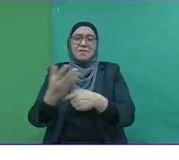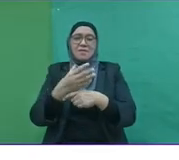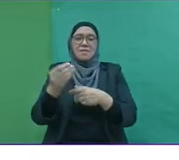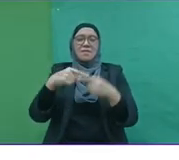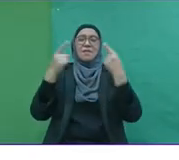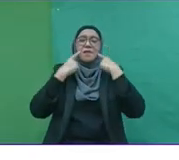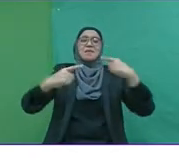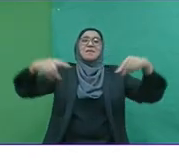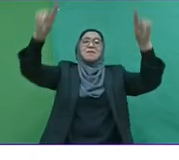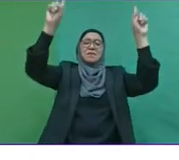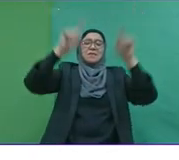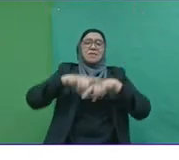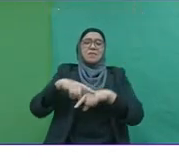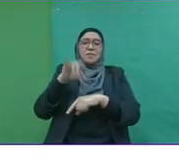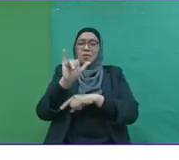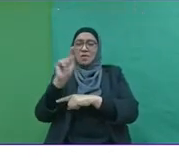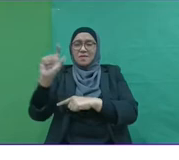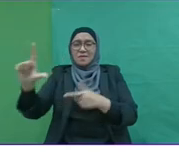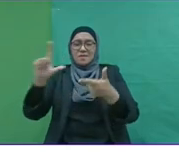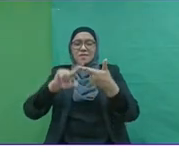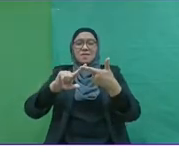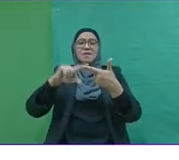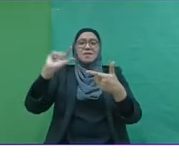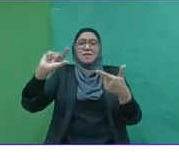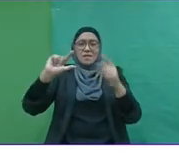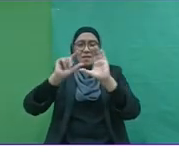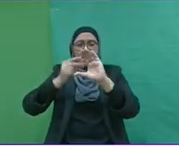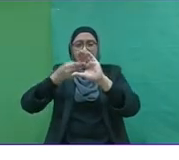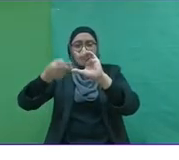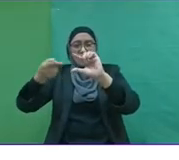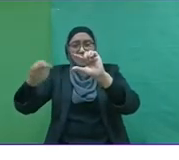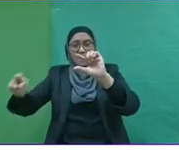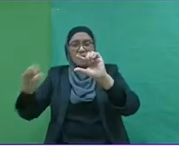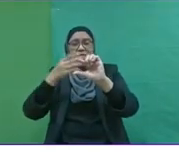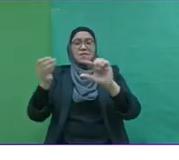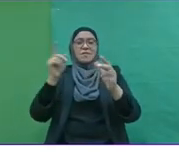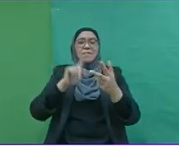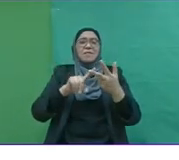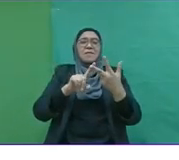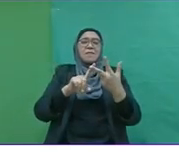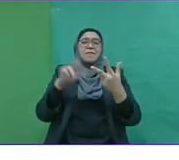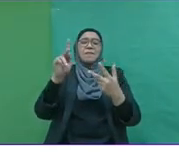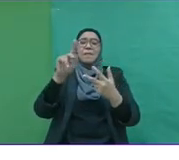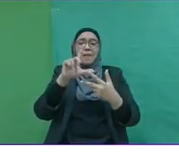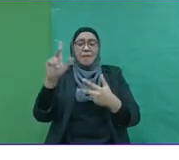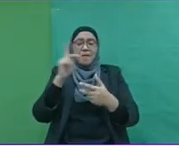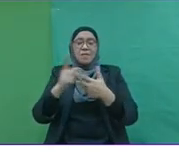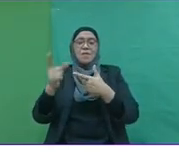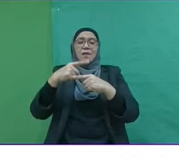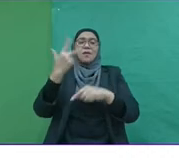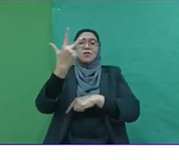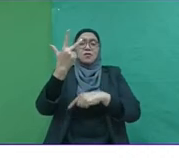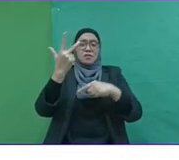of YTL, GENTING, and KRK, the third generation are now coming into the business and